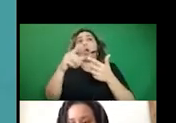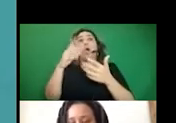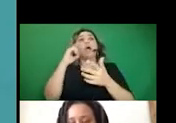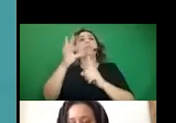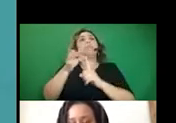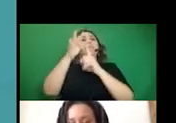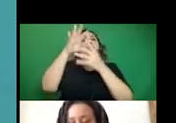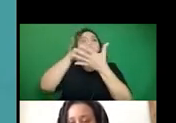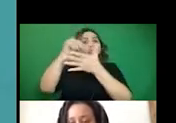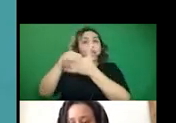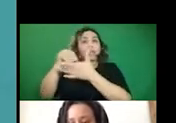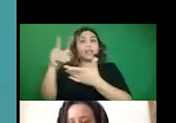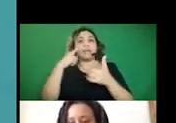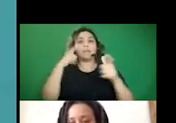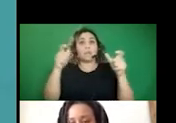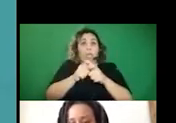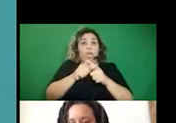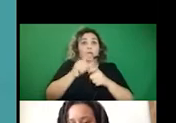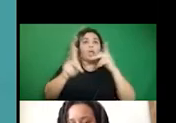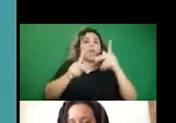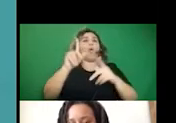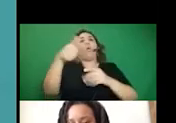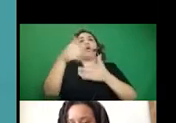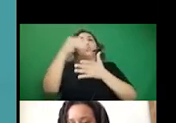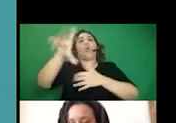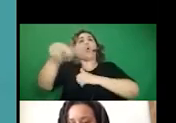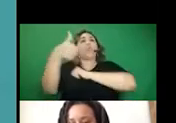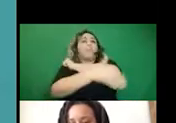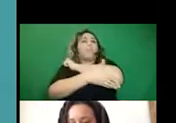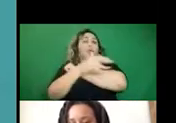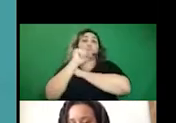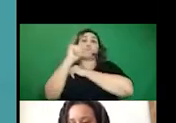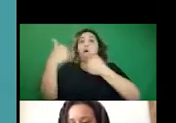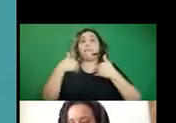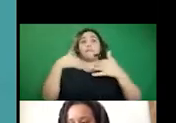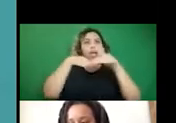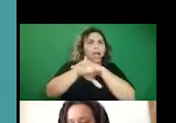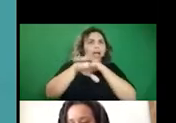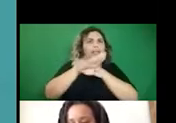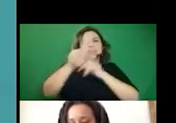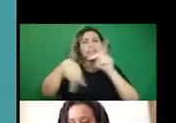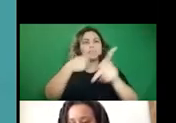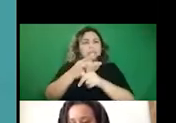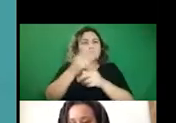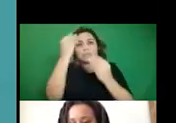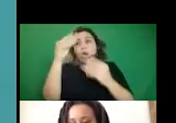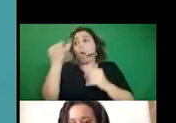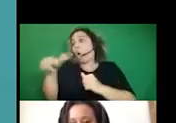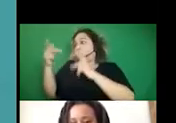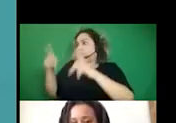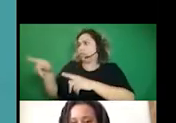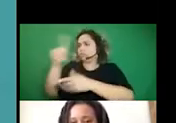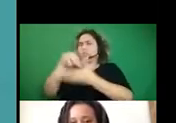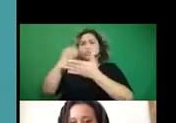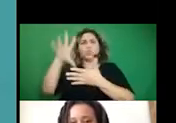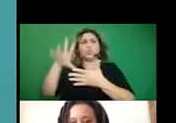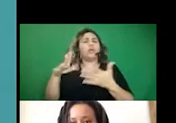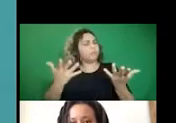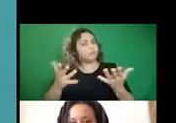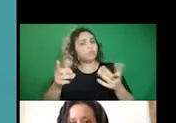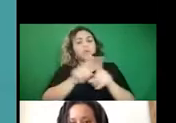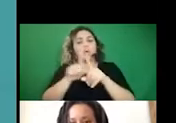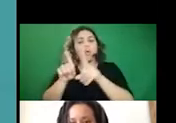needs, minority students who don't have, you know, access to certain things like other students and sort of just this,